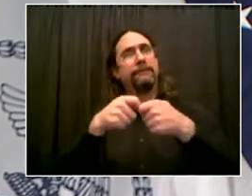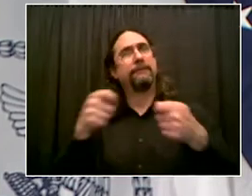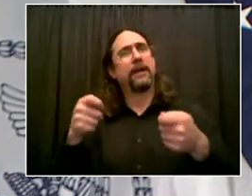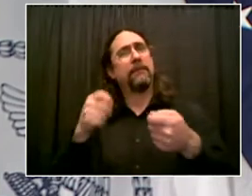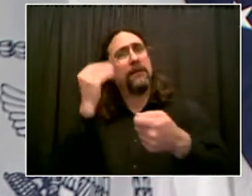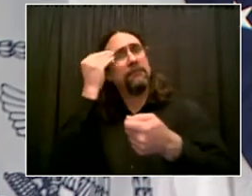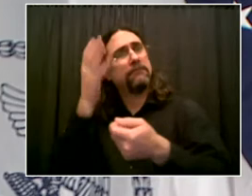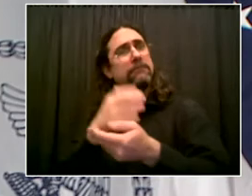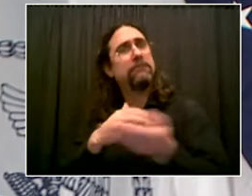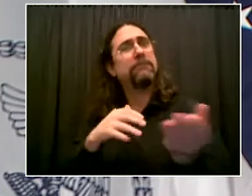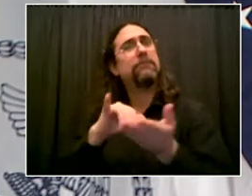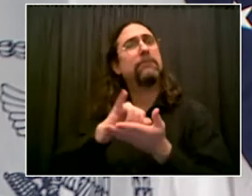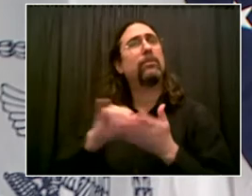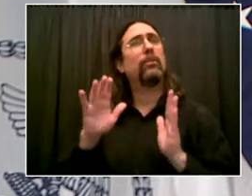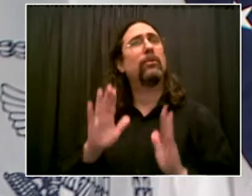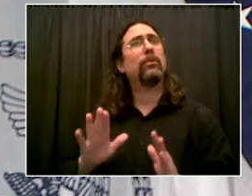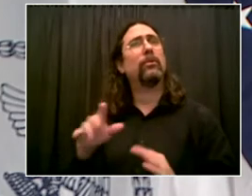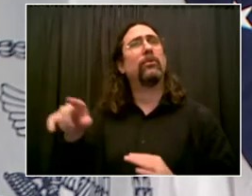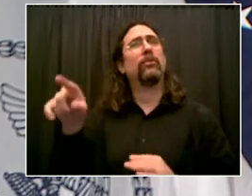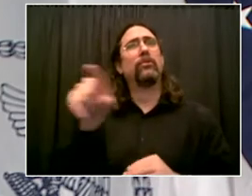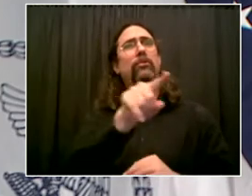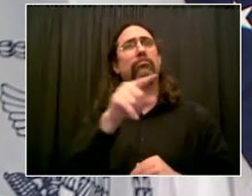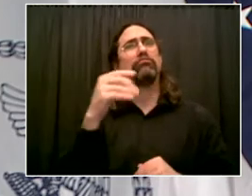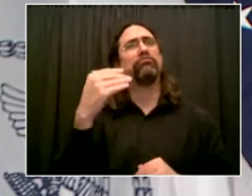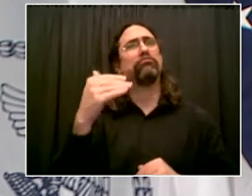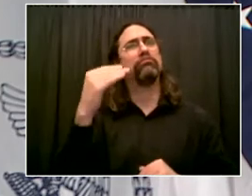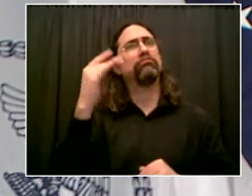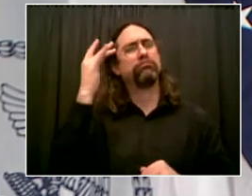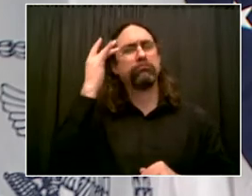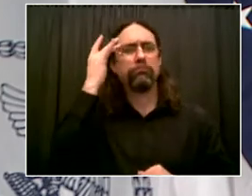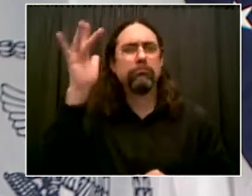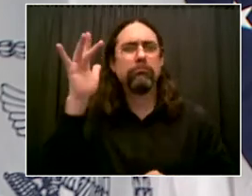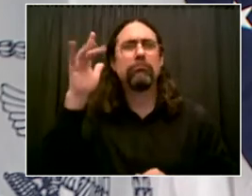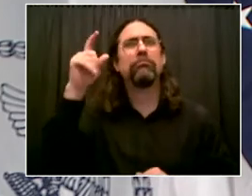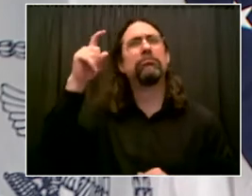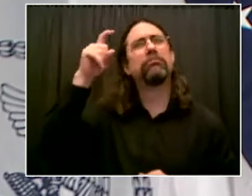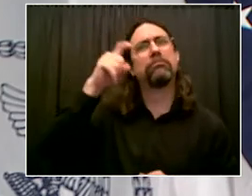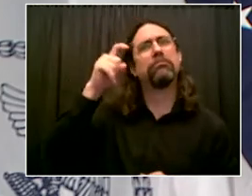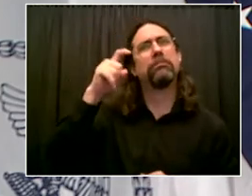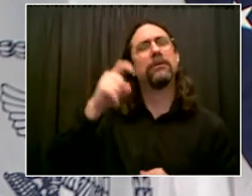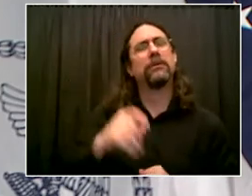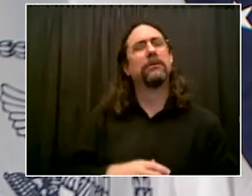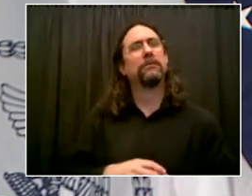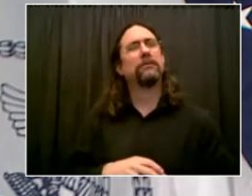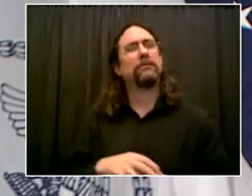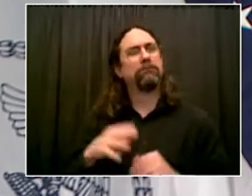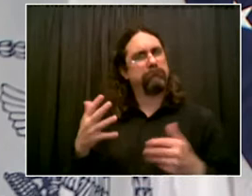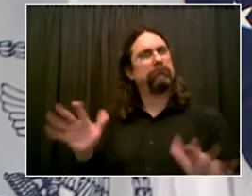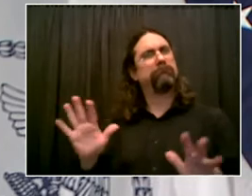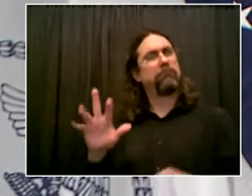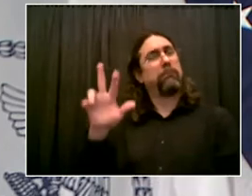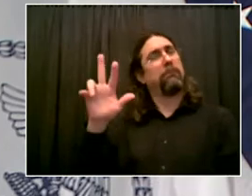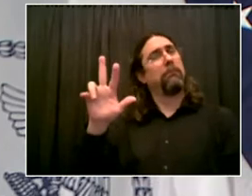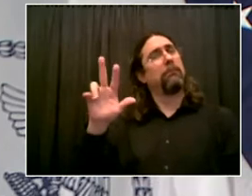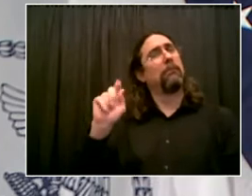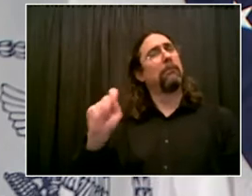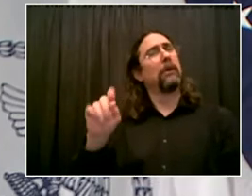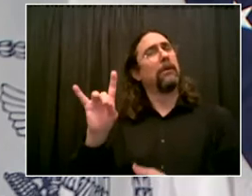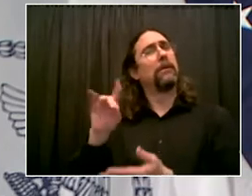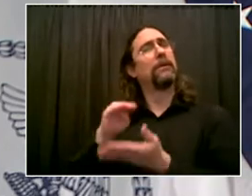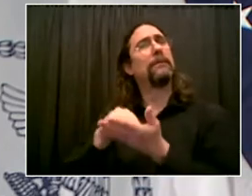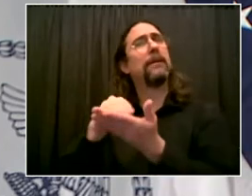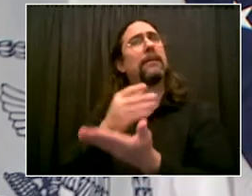vaccine already and tens of thousands of folks every day coming in and getting their first dose. Uh, this is the way forward. Get